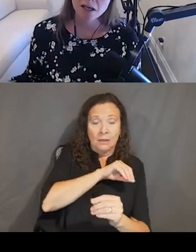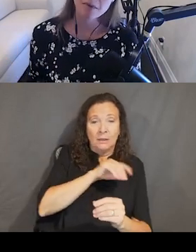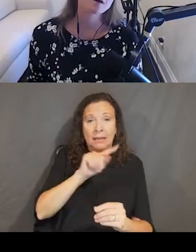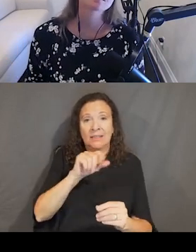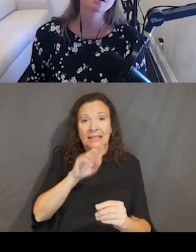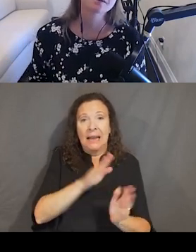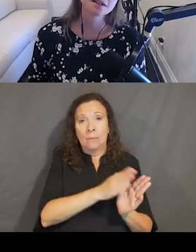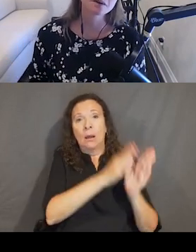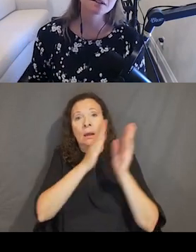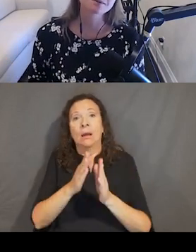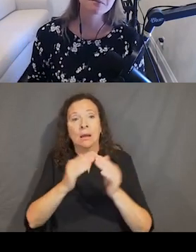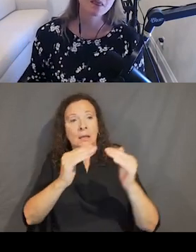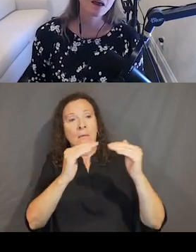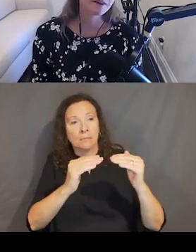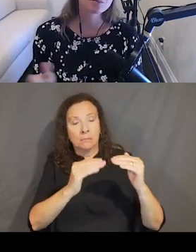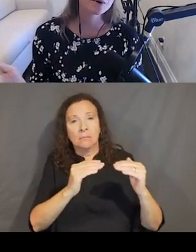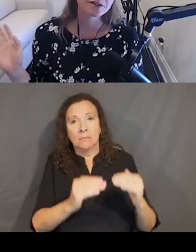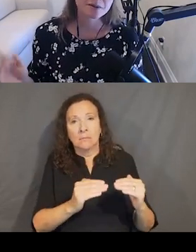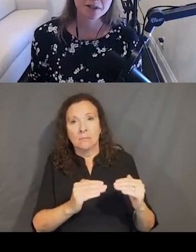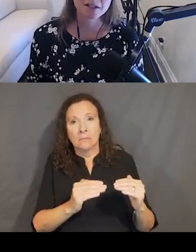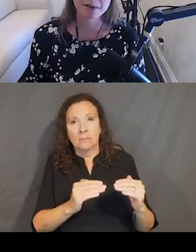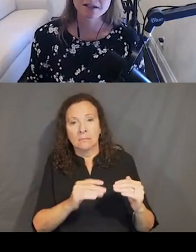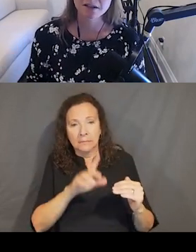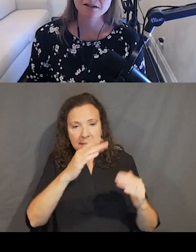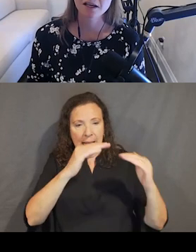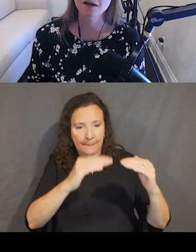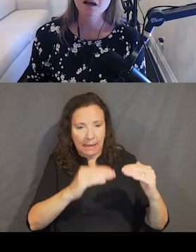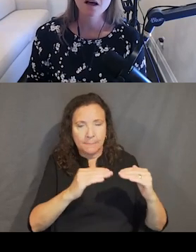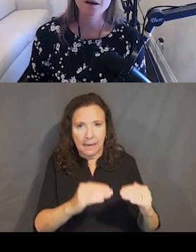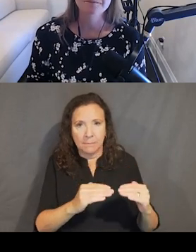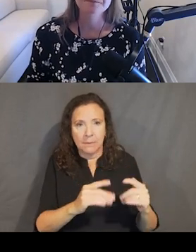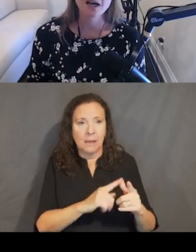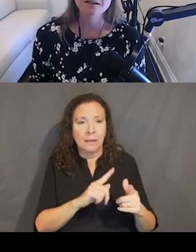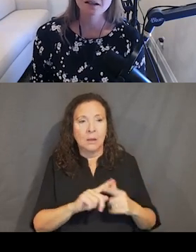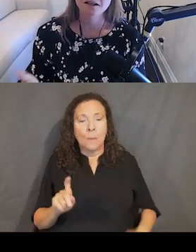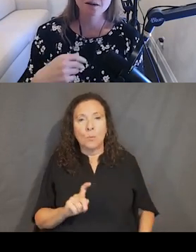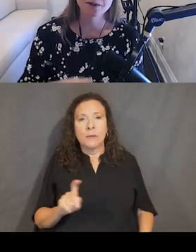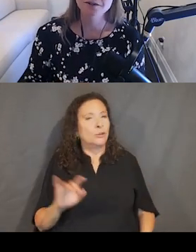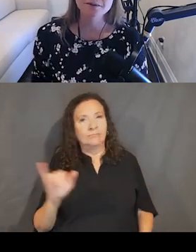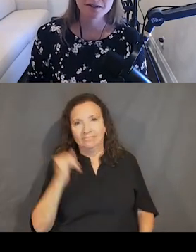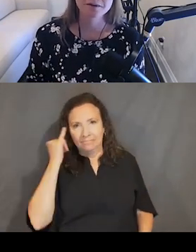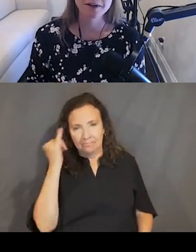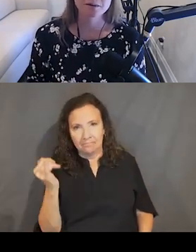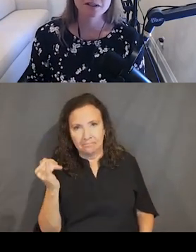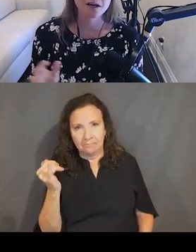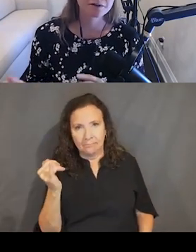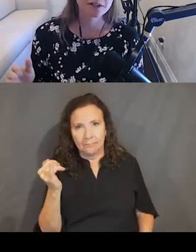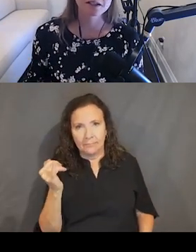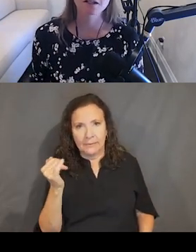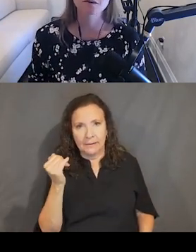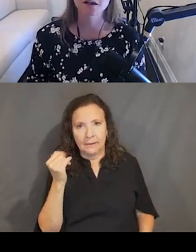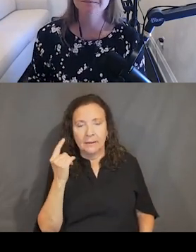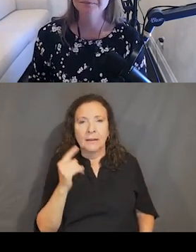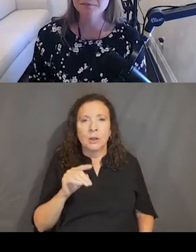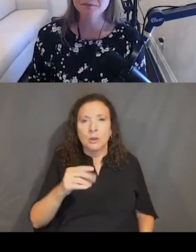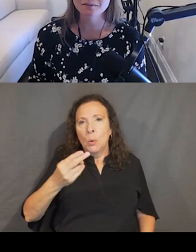to the next checkbox in the sequence. And then the pointer experience is basically the same as the pointer experience for video buttons, hovering